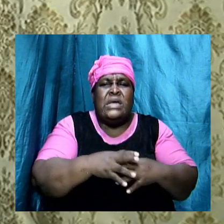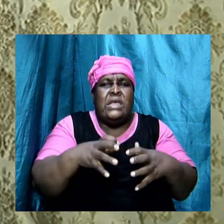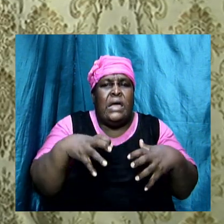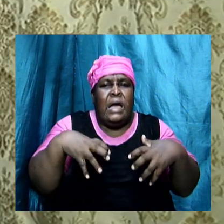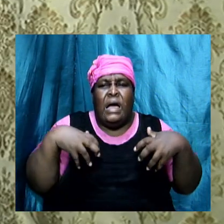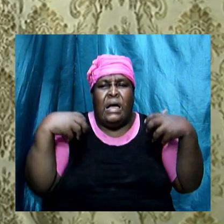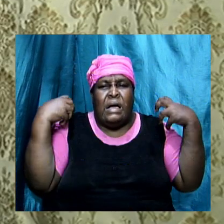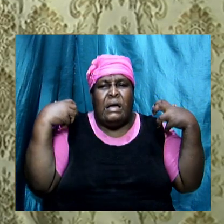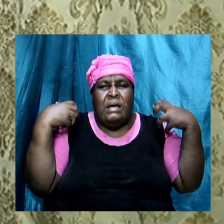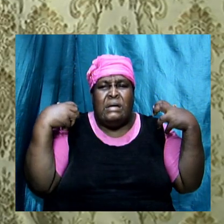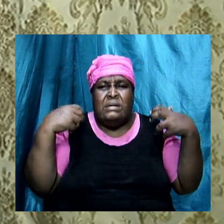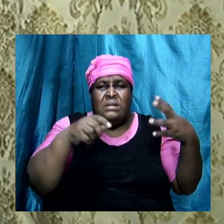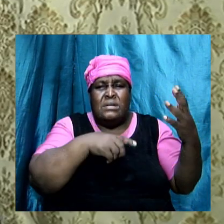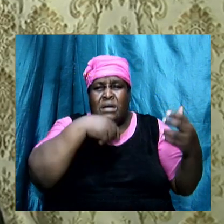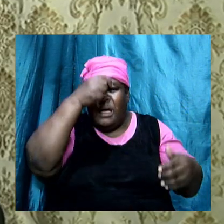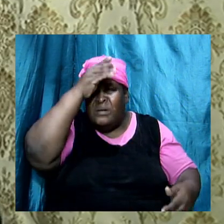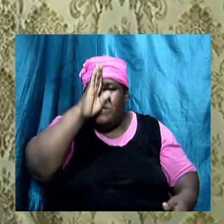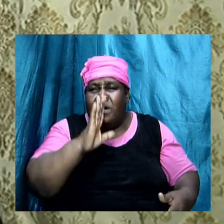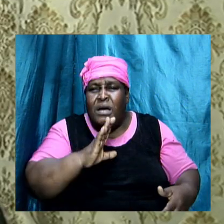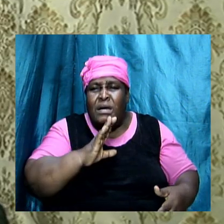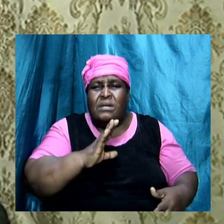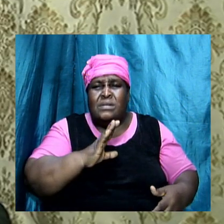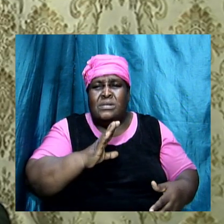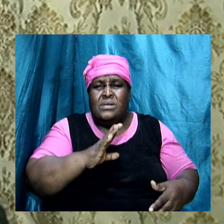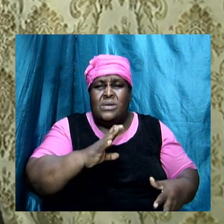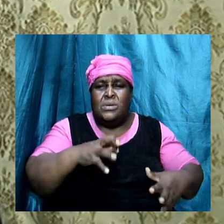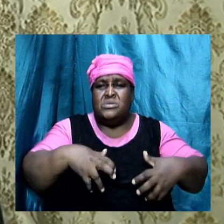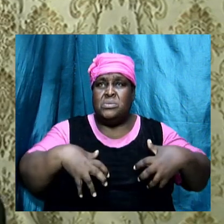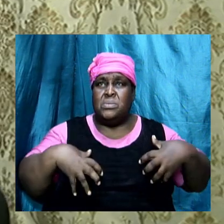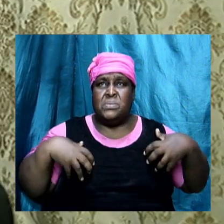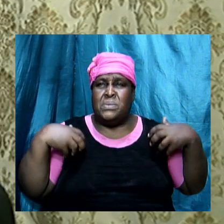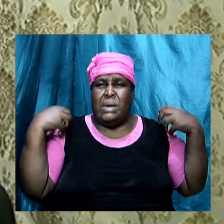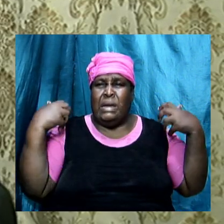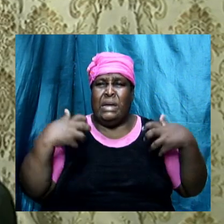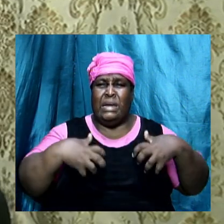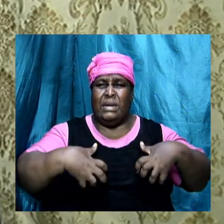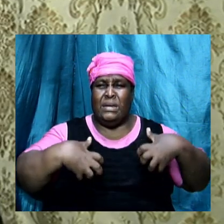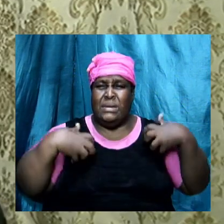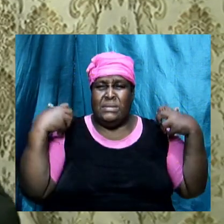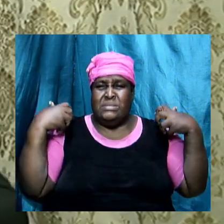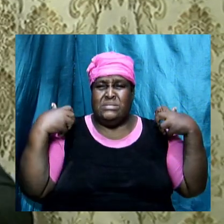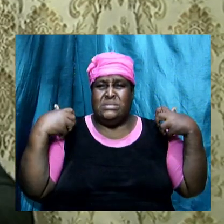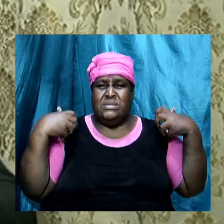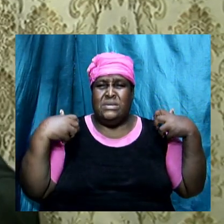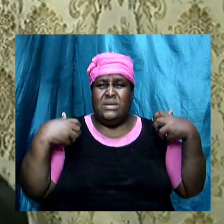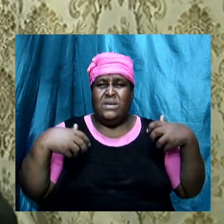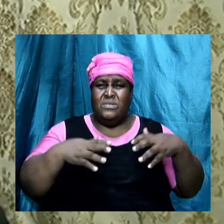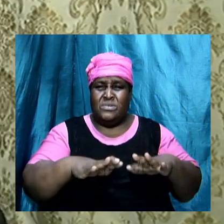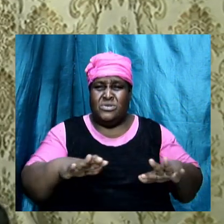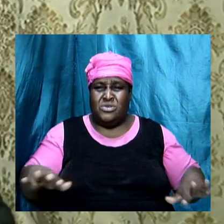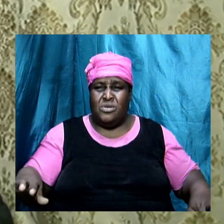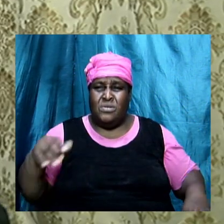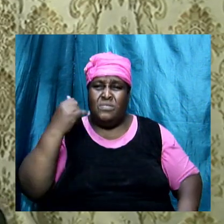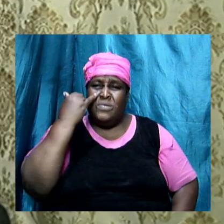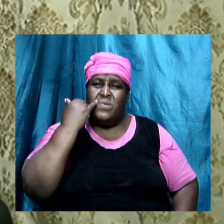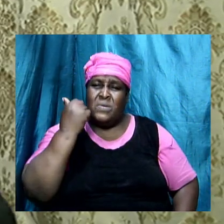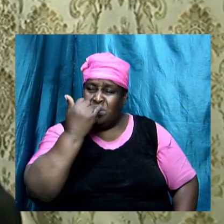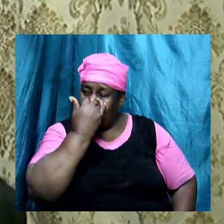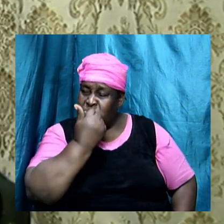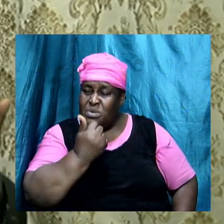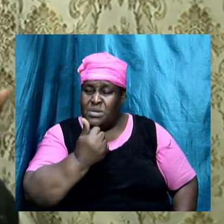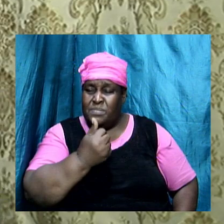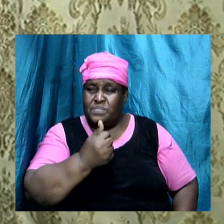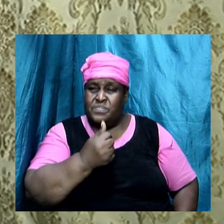Lord was kingled against Israel. So though the Bible did not tell us when we look at Numbers chapter 24,